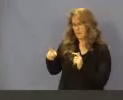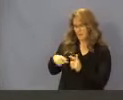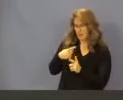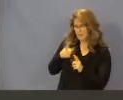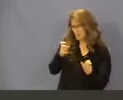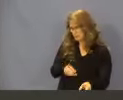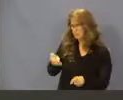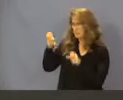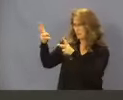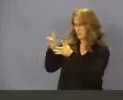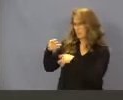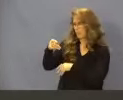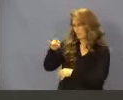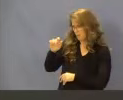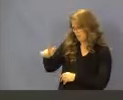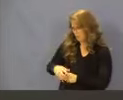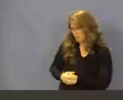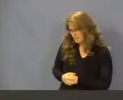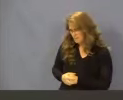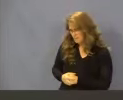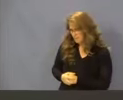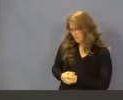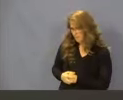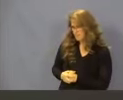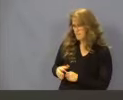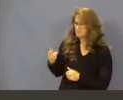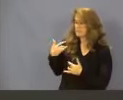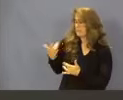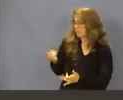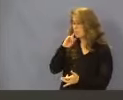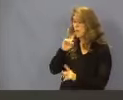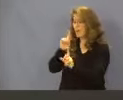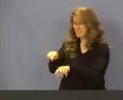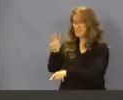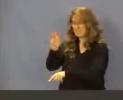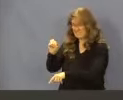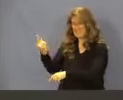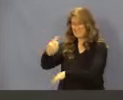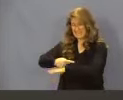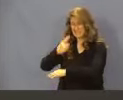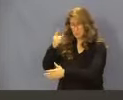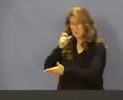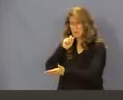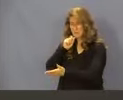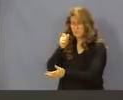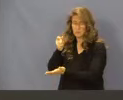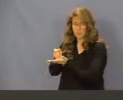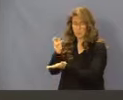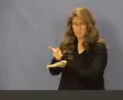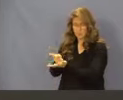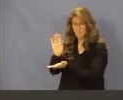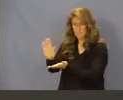be uploaded via our online portal. We generally issue responses within 60 days to confirm exemptions from the CON requirements.